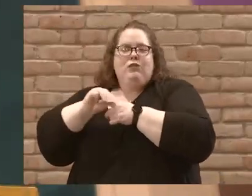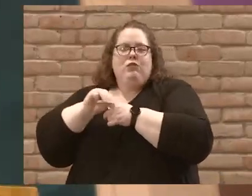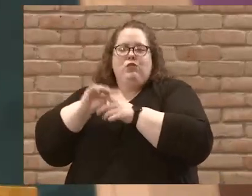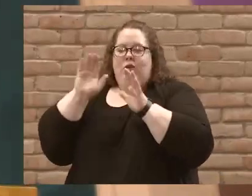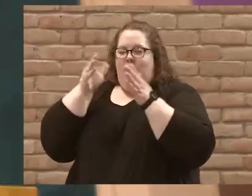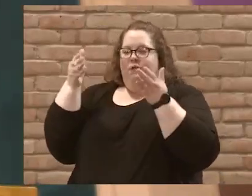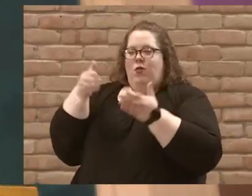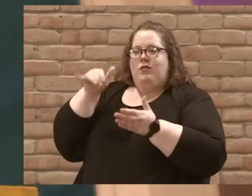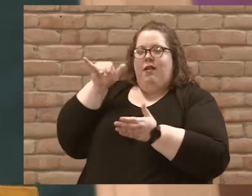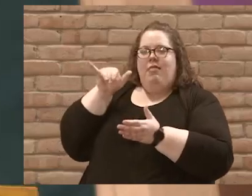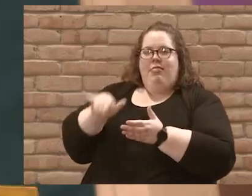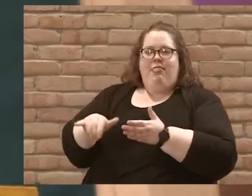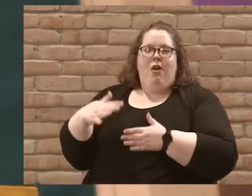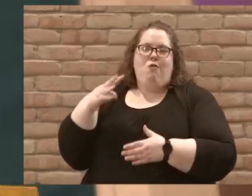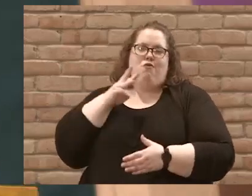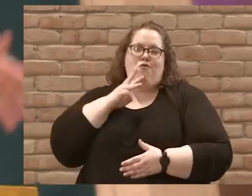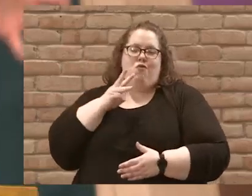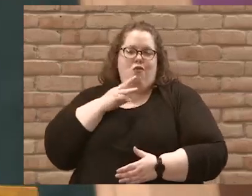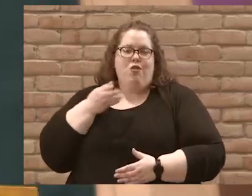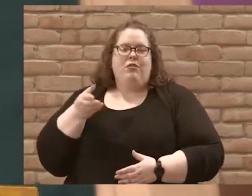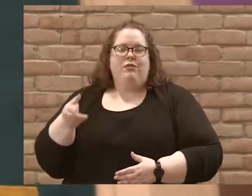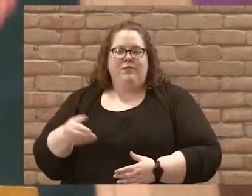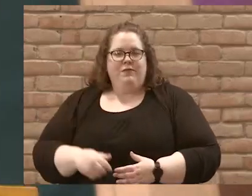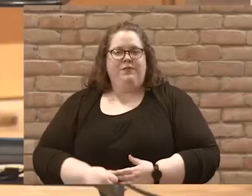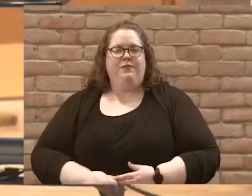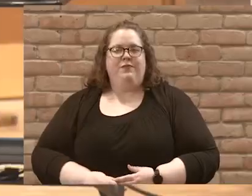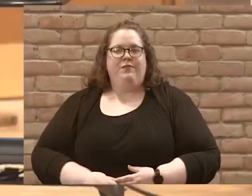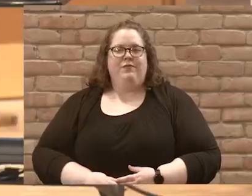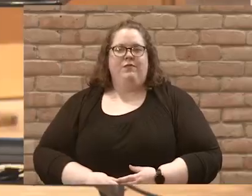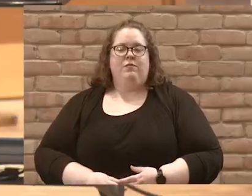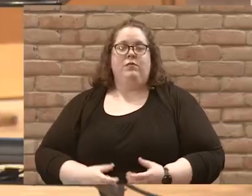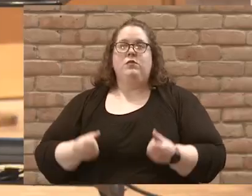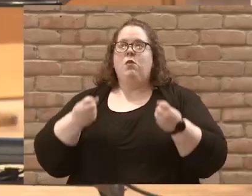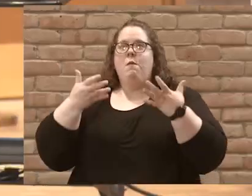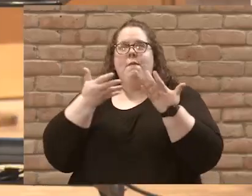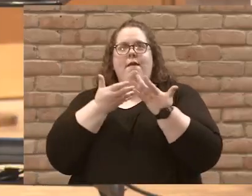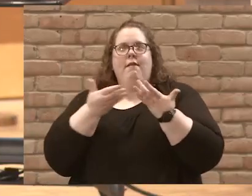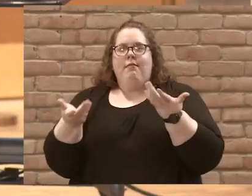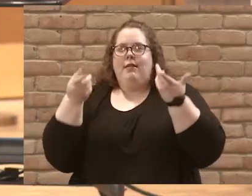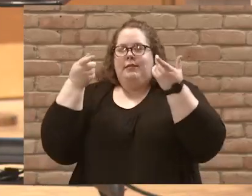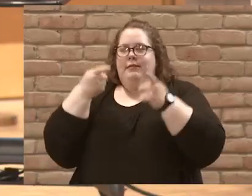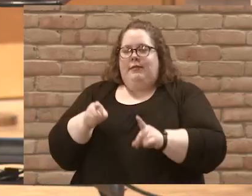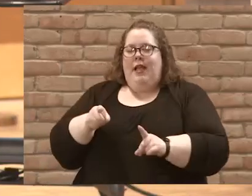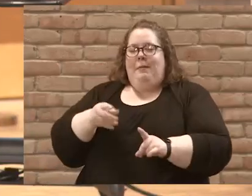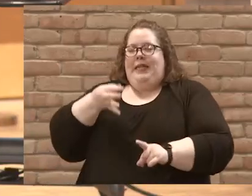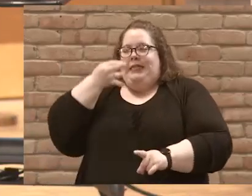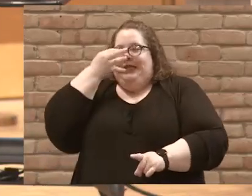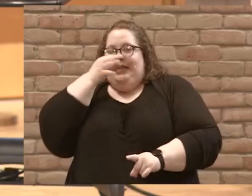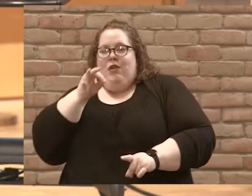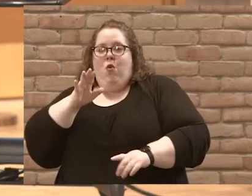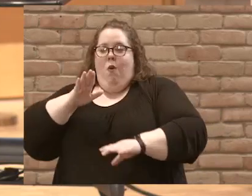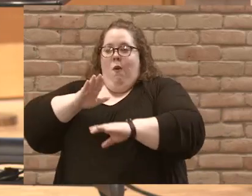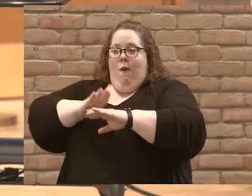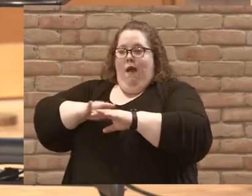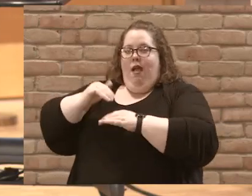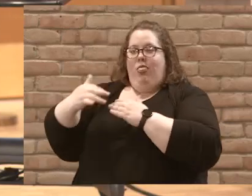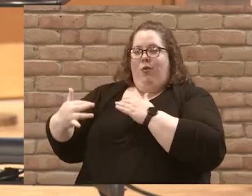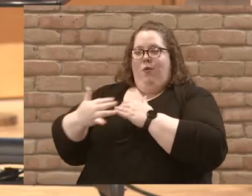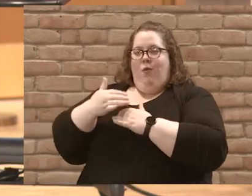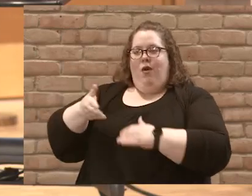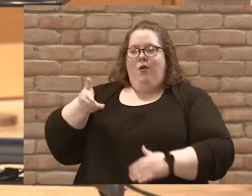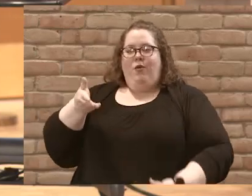of water. All kinds of things happen in his ministry near or on the Sea of Galilee.